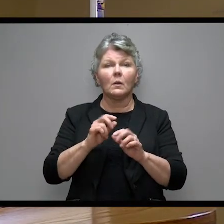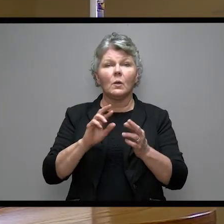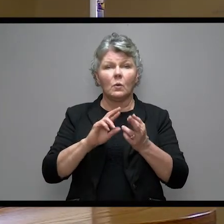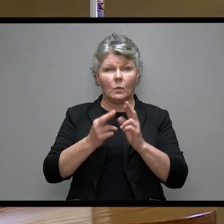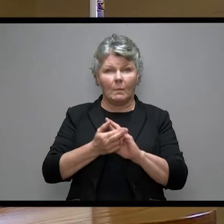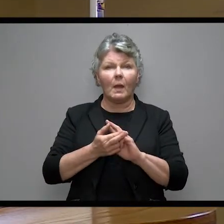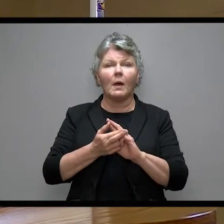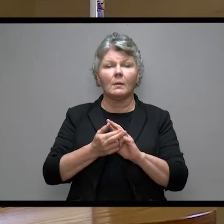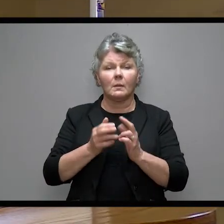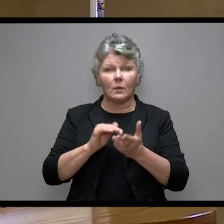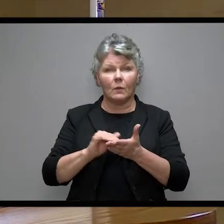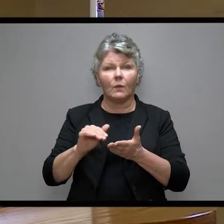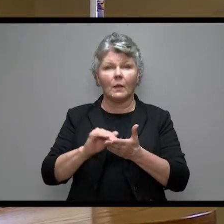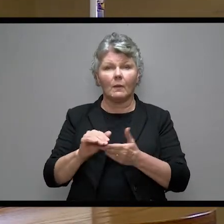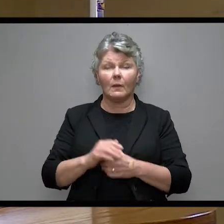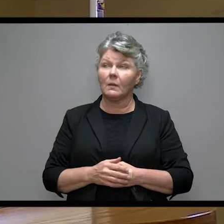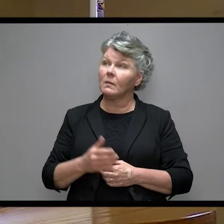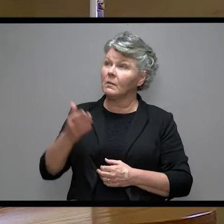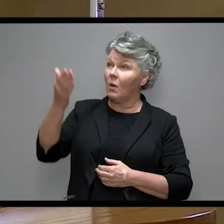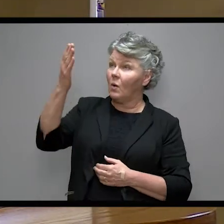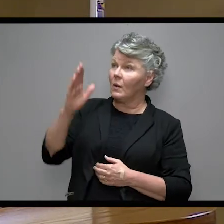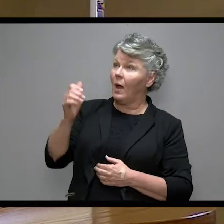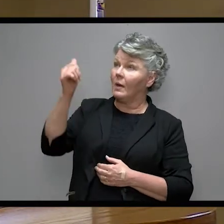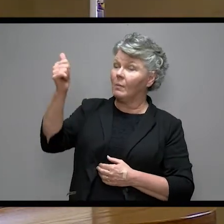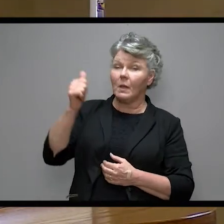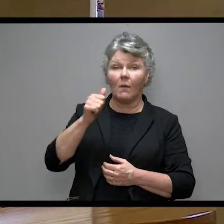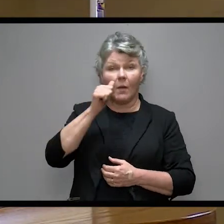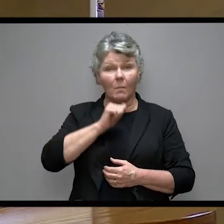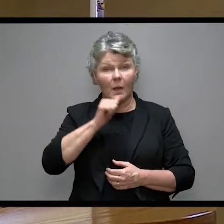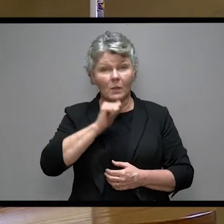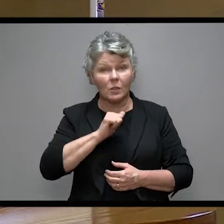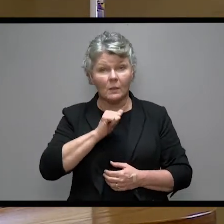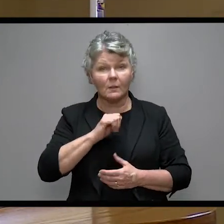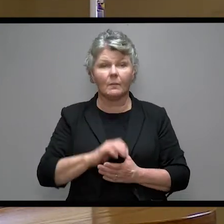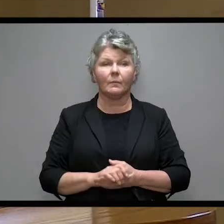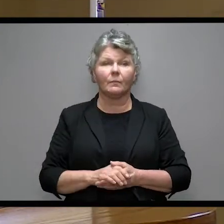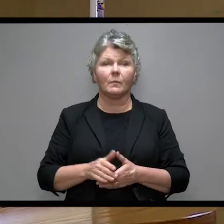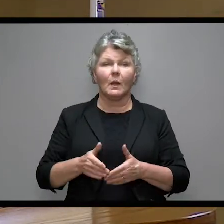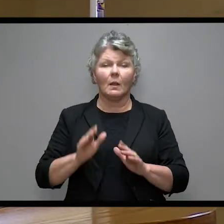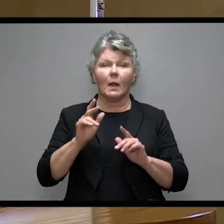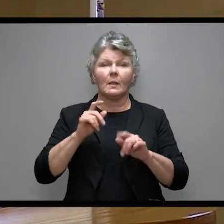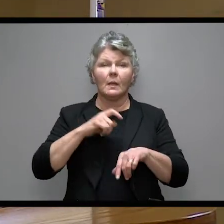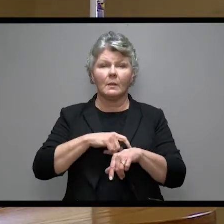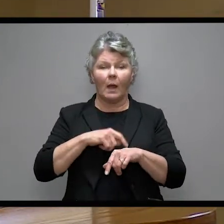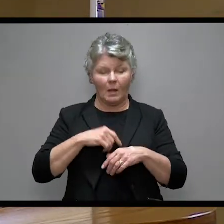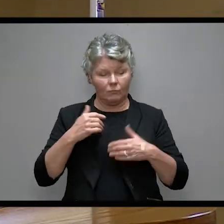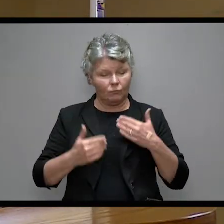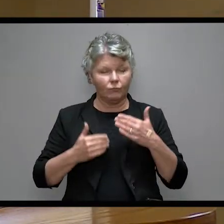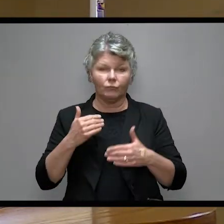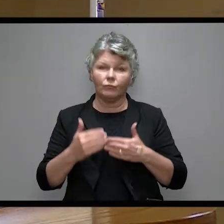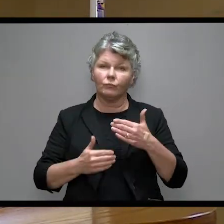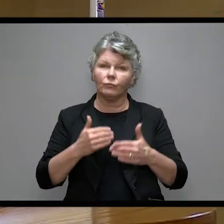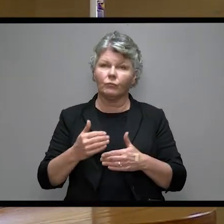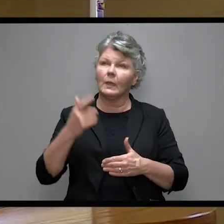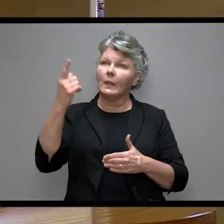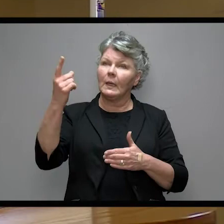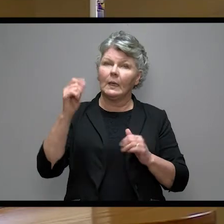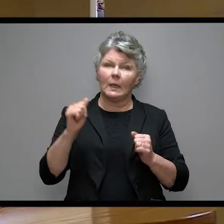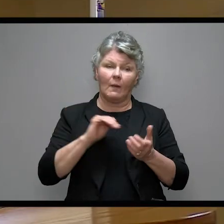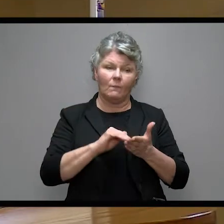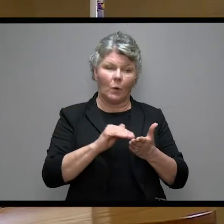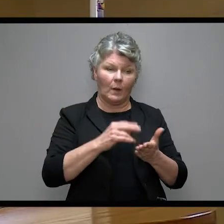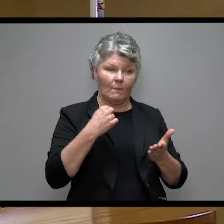And you know if God is so patient and if he's allowing time to march on today so that he can both forgive